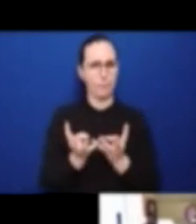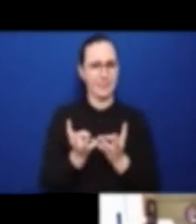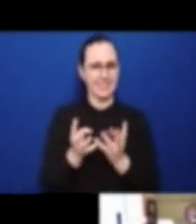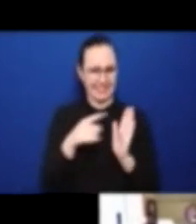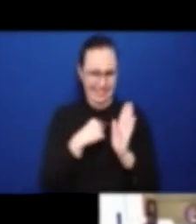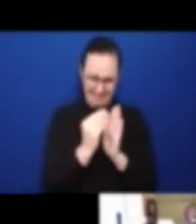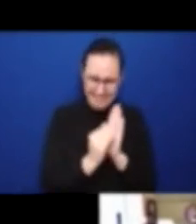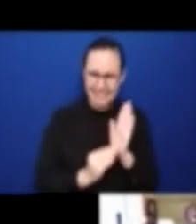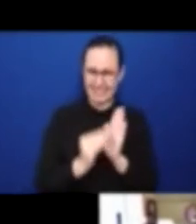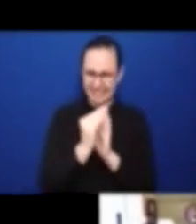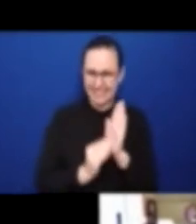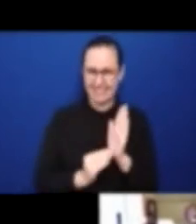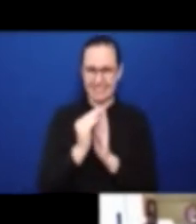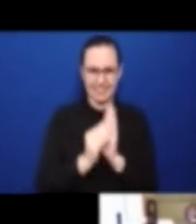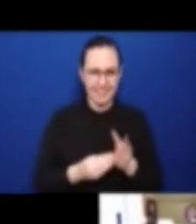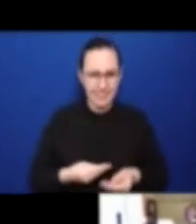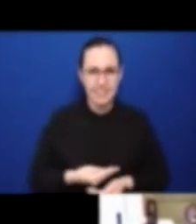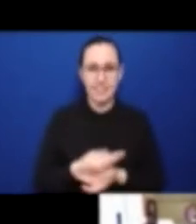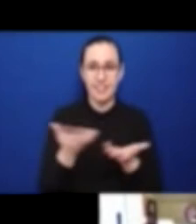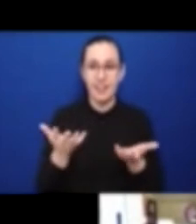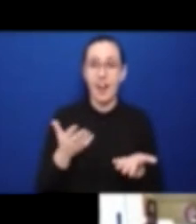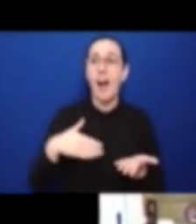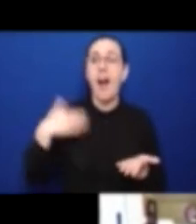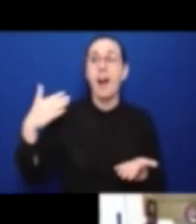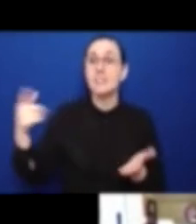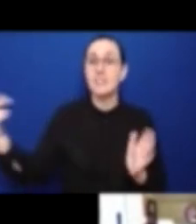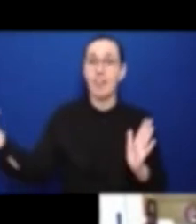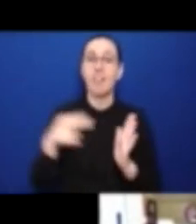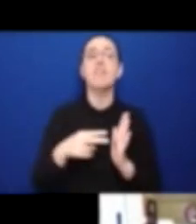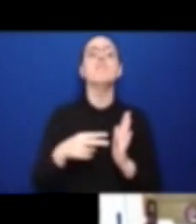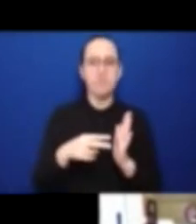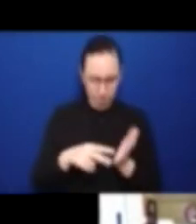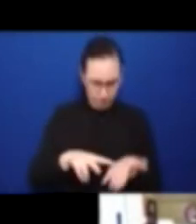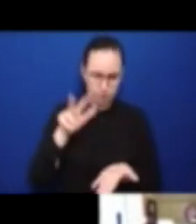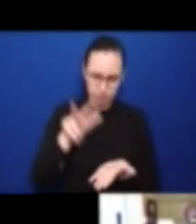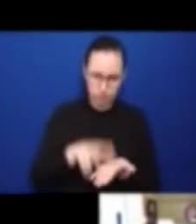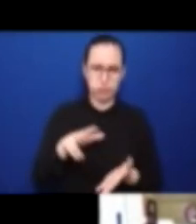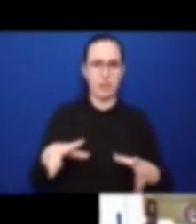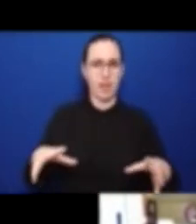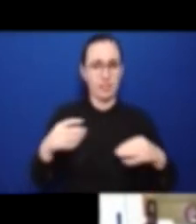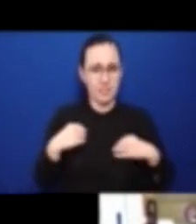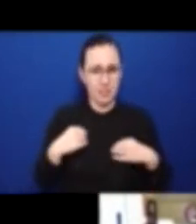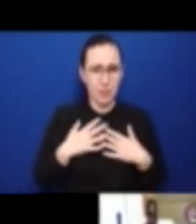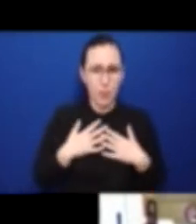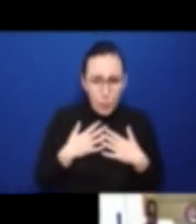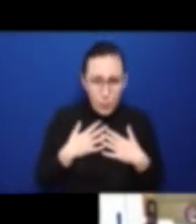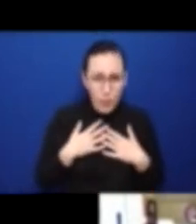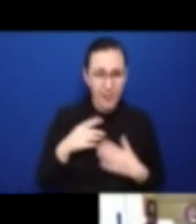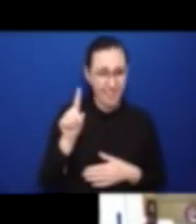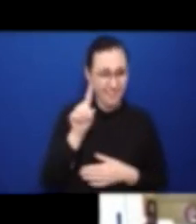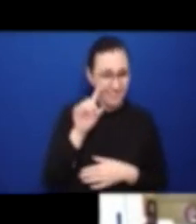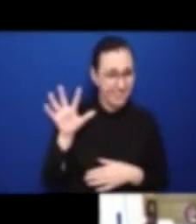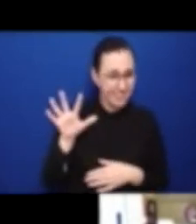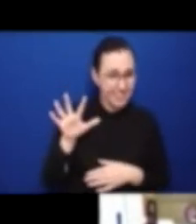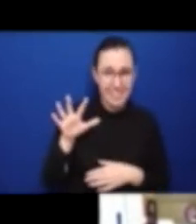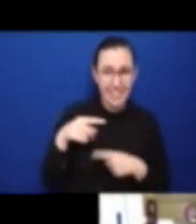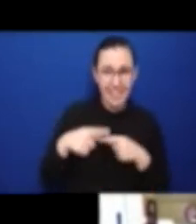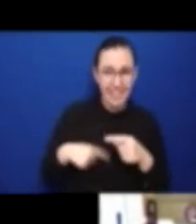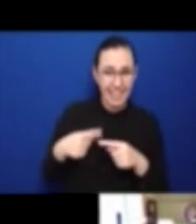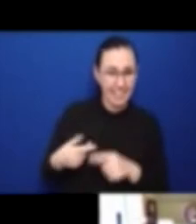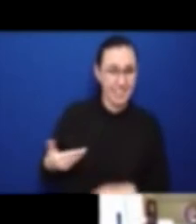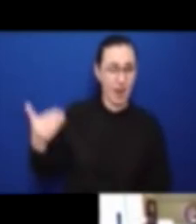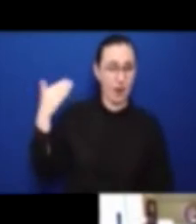it's adoption. I guess 15 years ago. And Steve, it's interesting. We